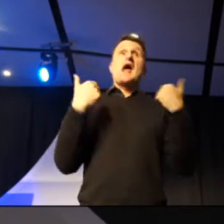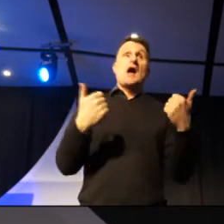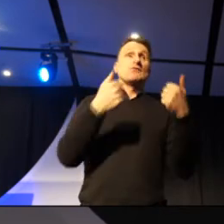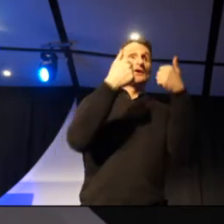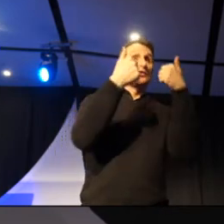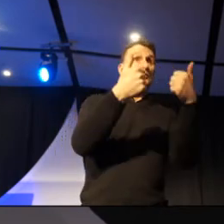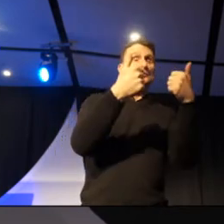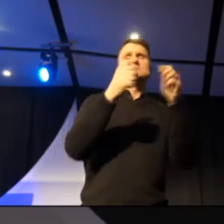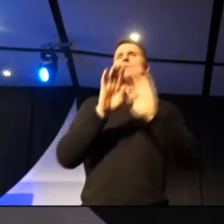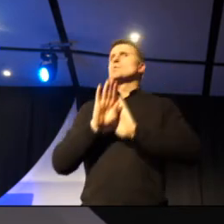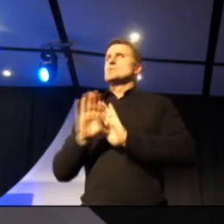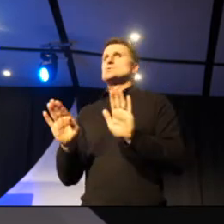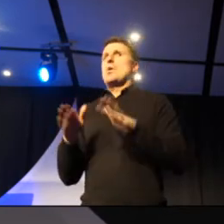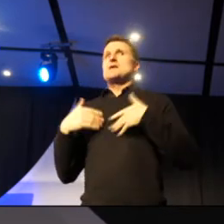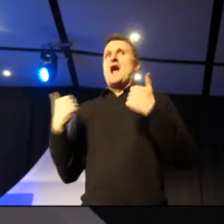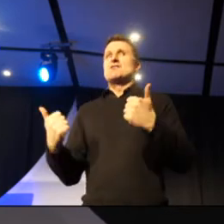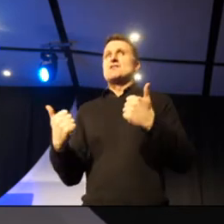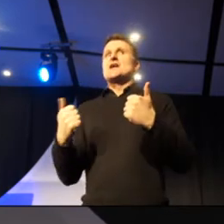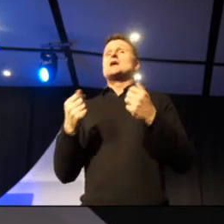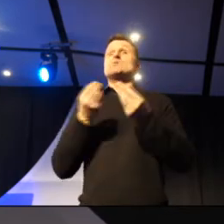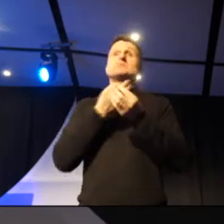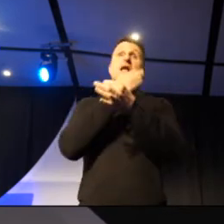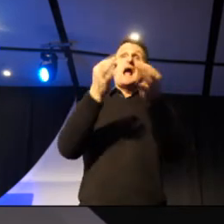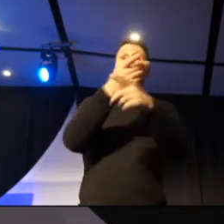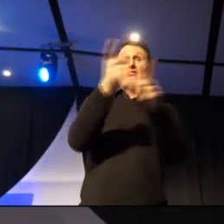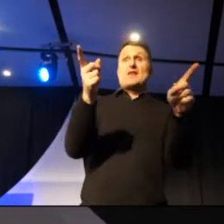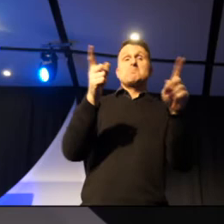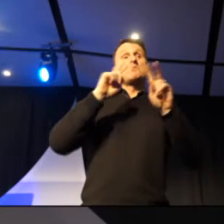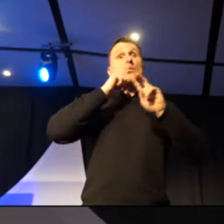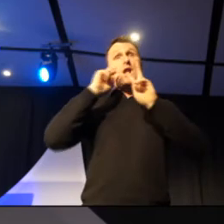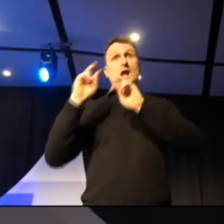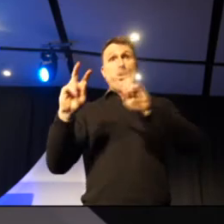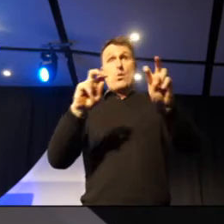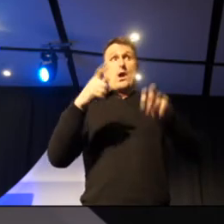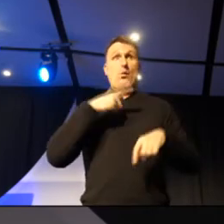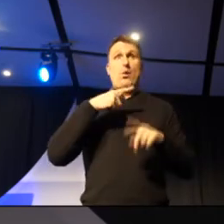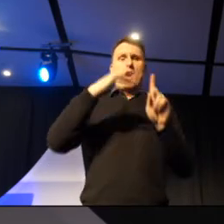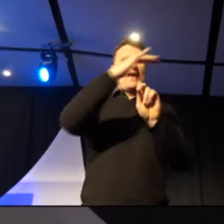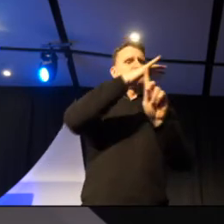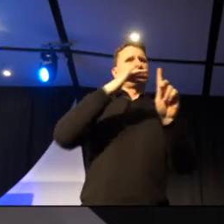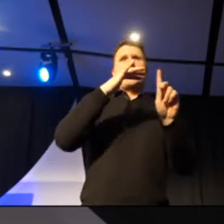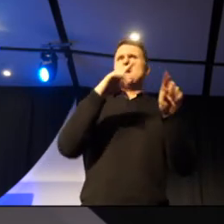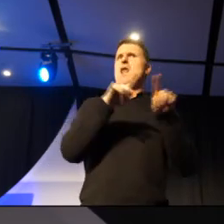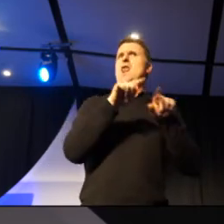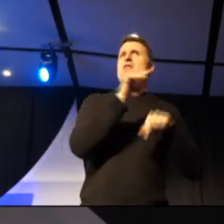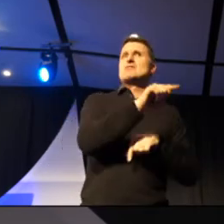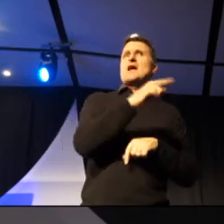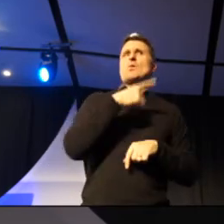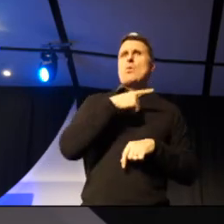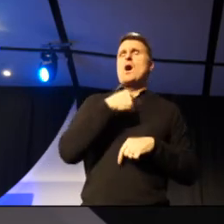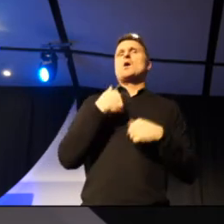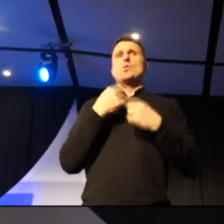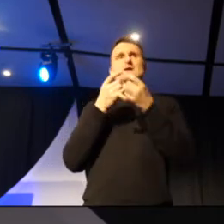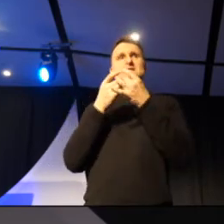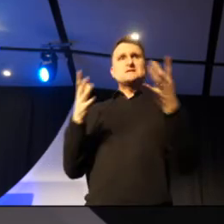and telling us. Now this starts up an enquiry of why it is like this, why our environments are like this. And we can start off a discussion